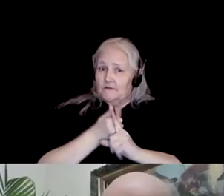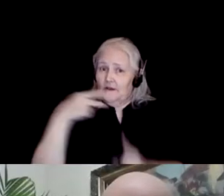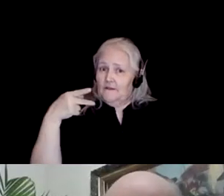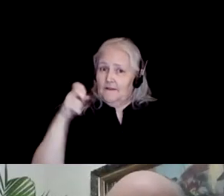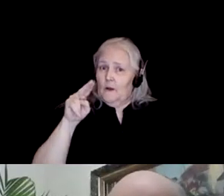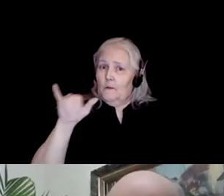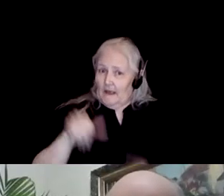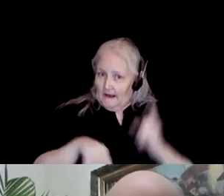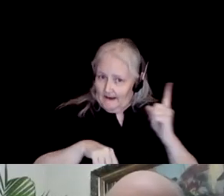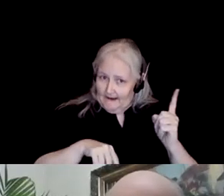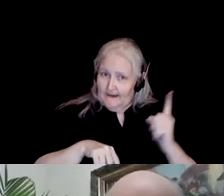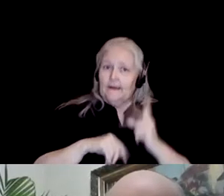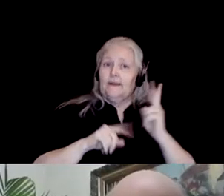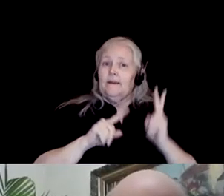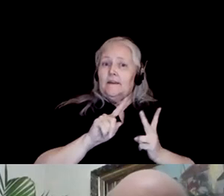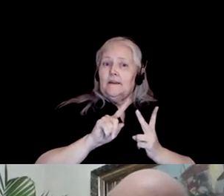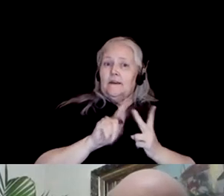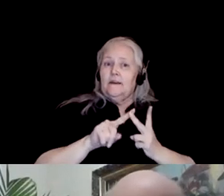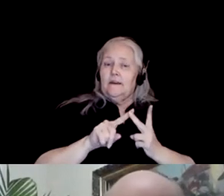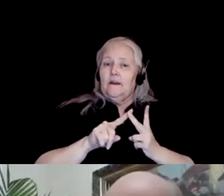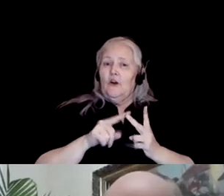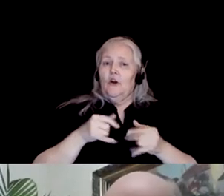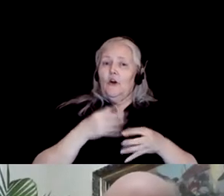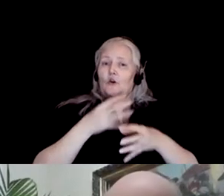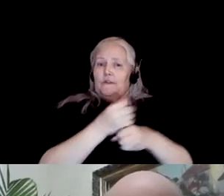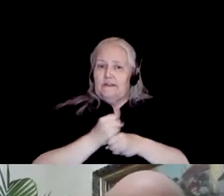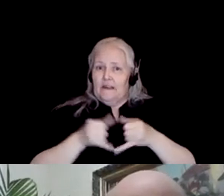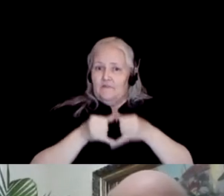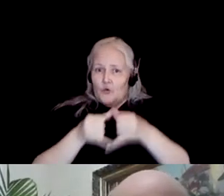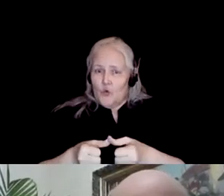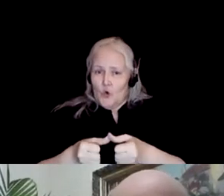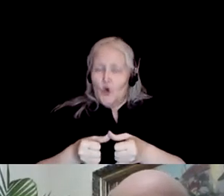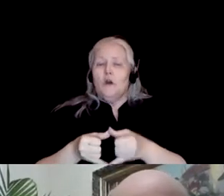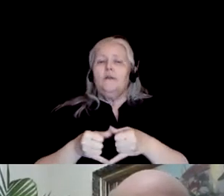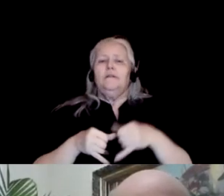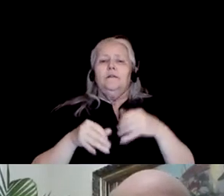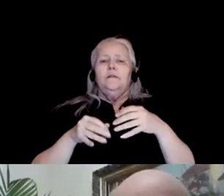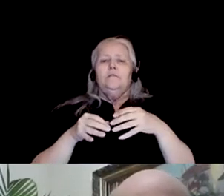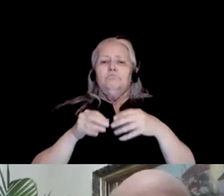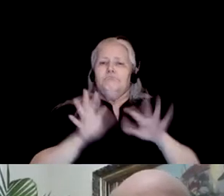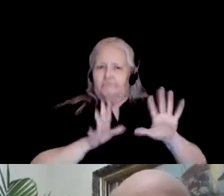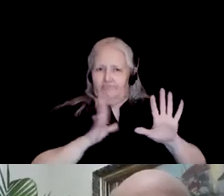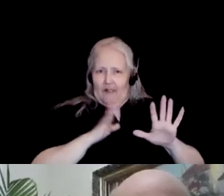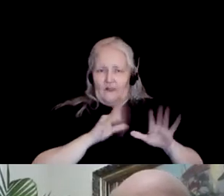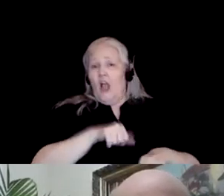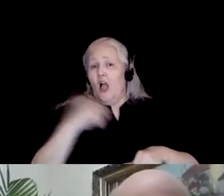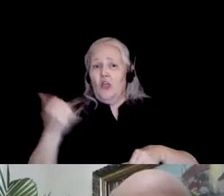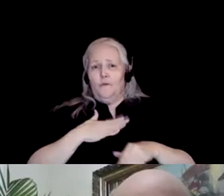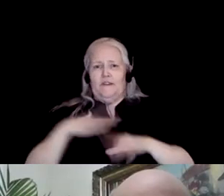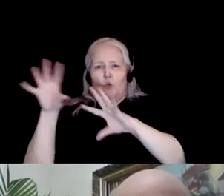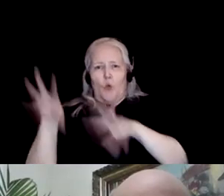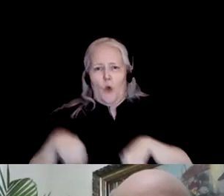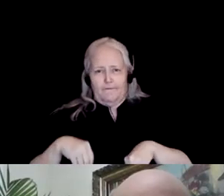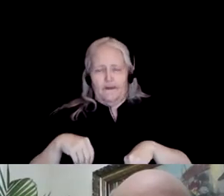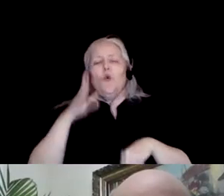or one of the awardees, please turn your cam and microphone off and I invite you to turn it